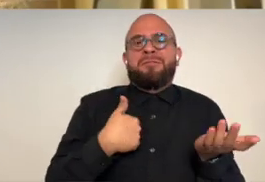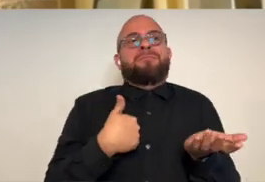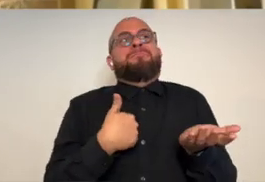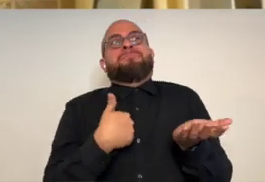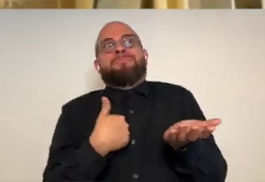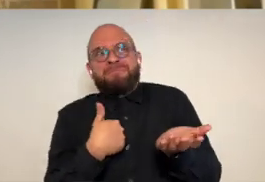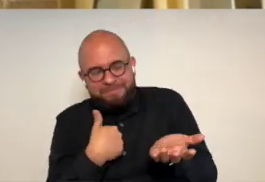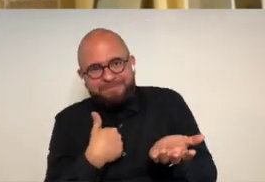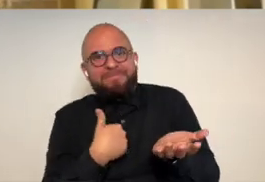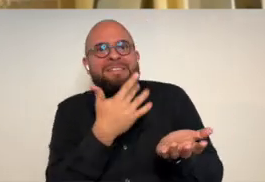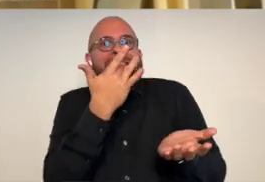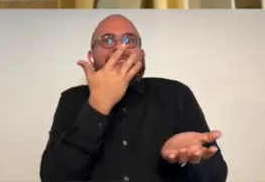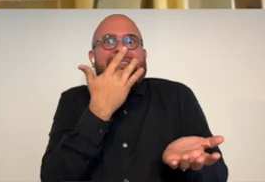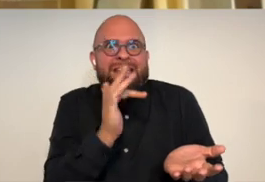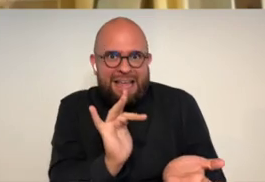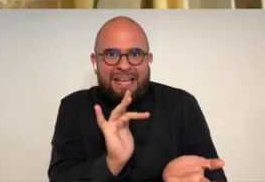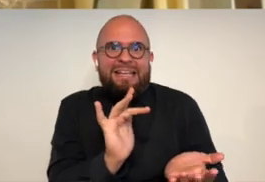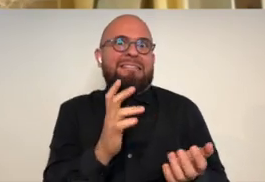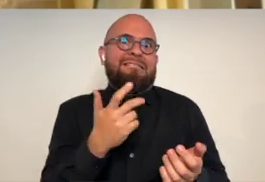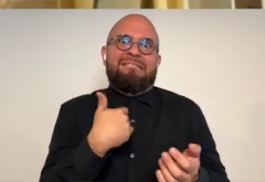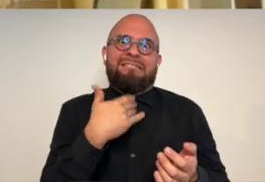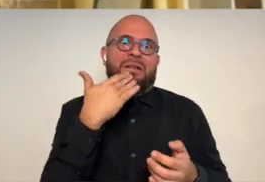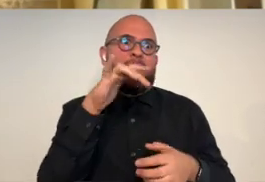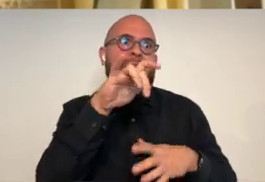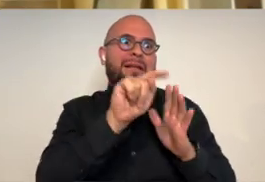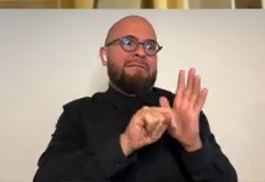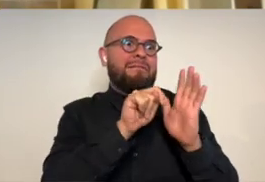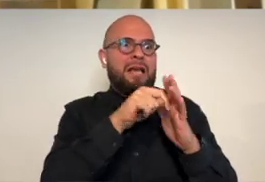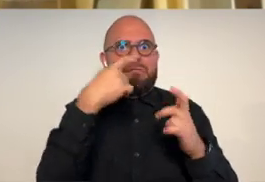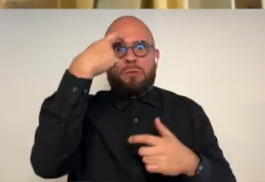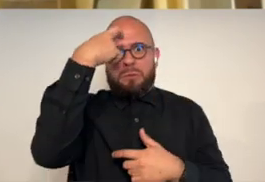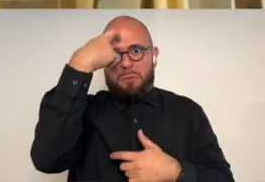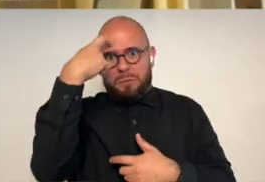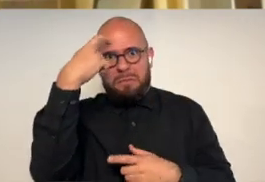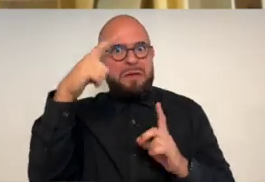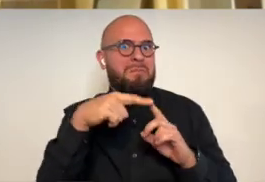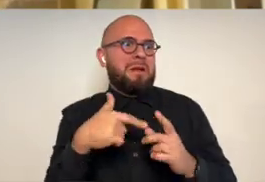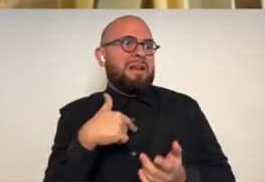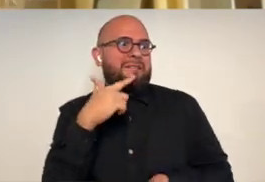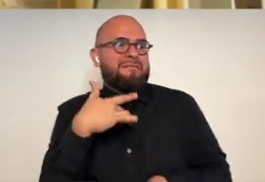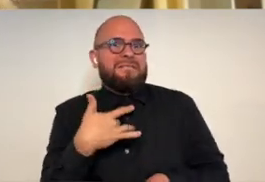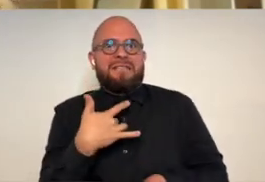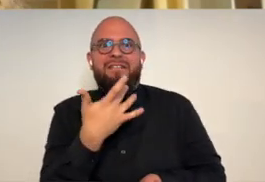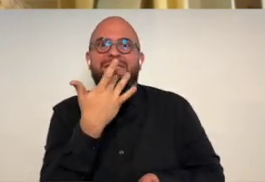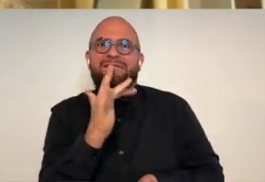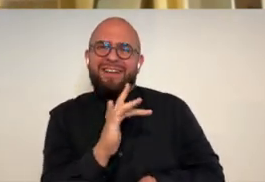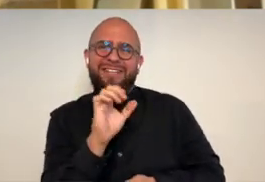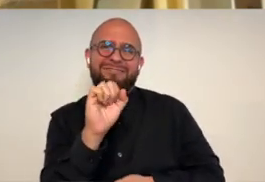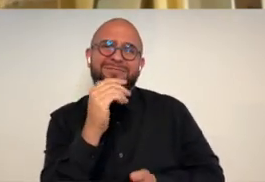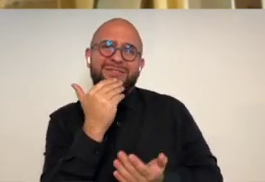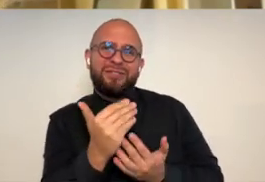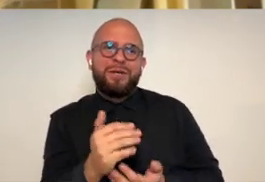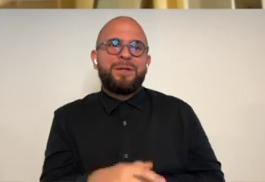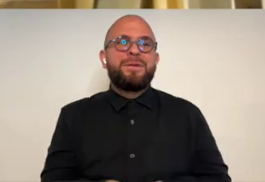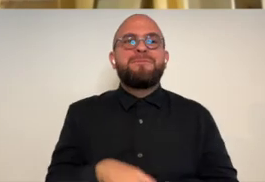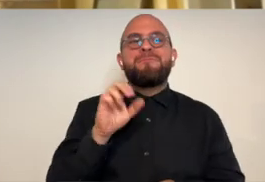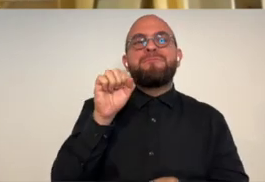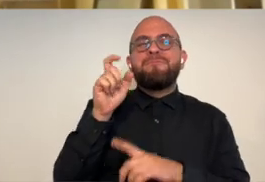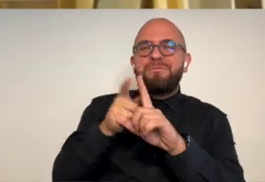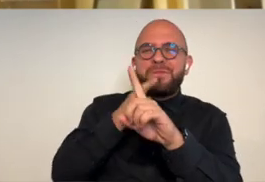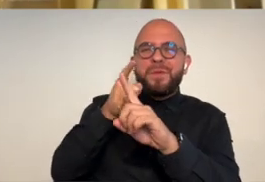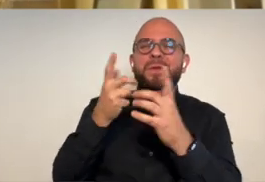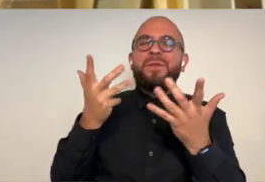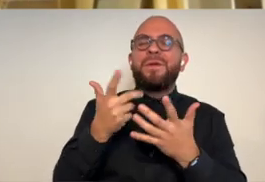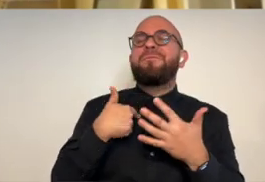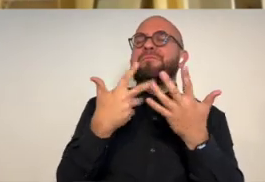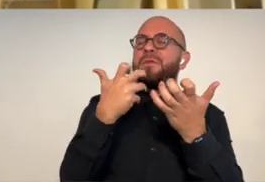and it wasn't an issue to submit so i was like fortuitous in a time of trauma it was really it